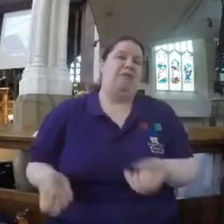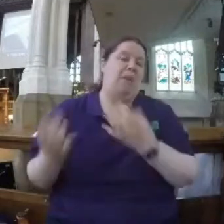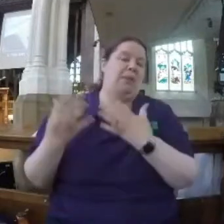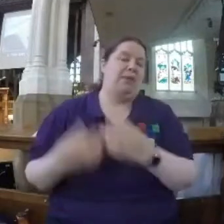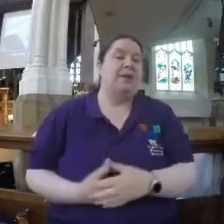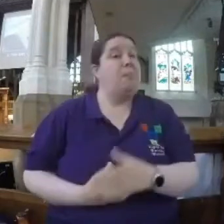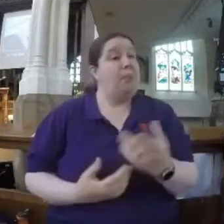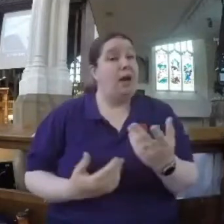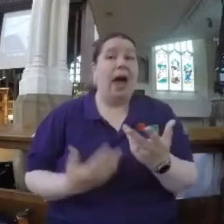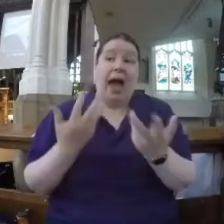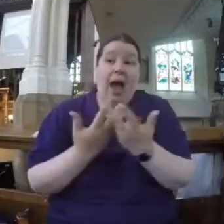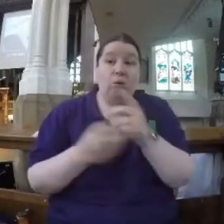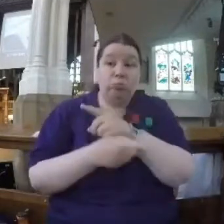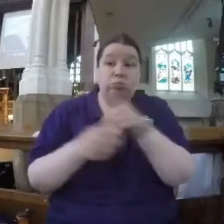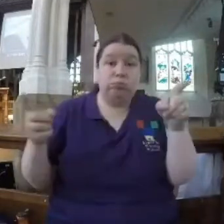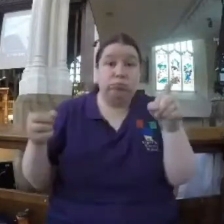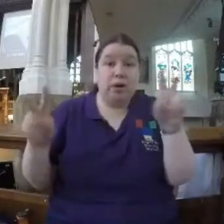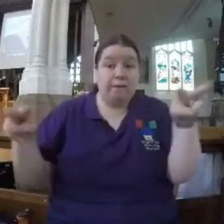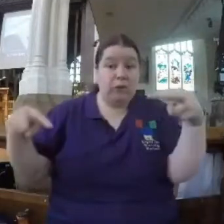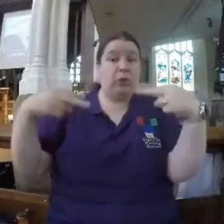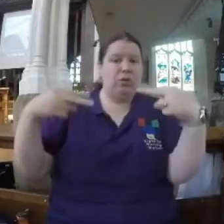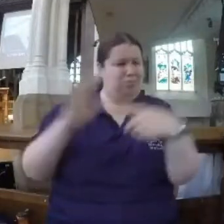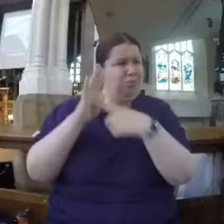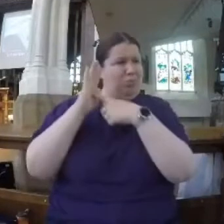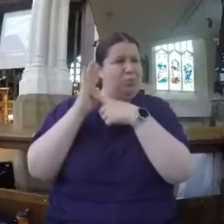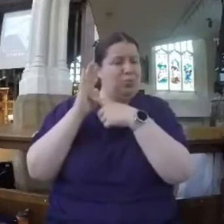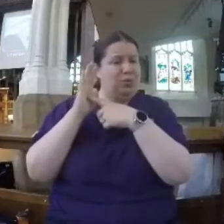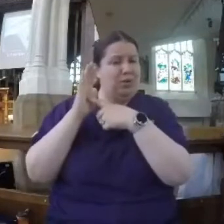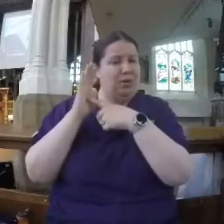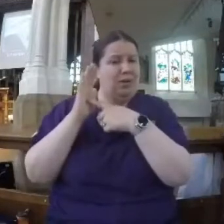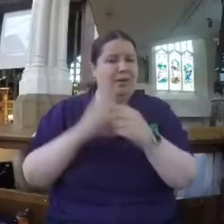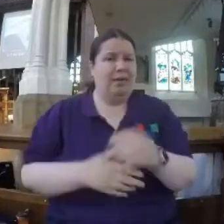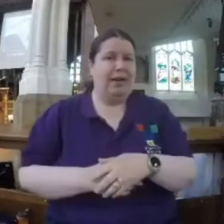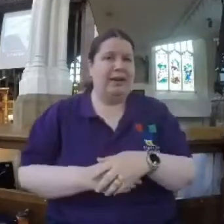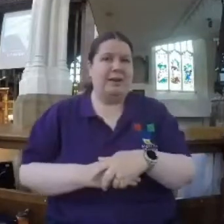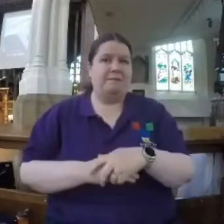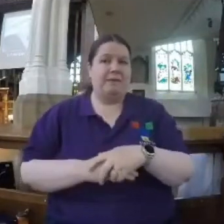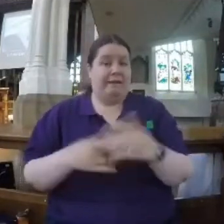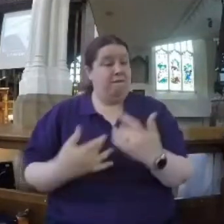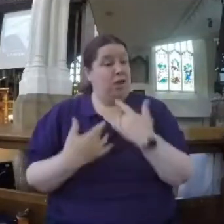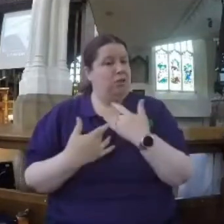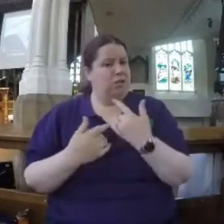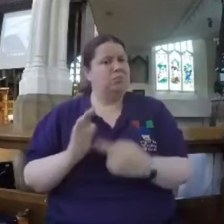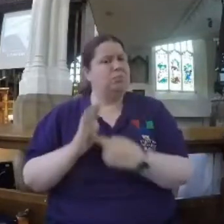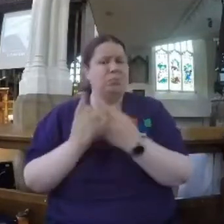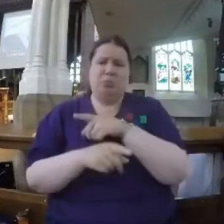How other people perceive us or see us. How other people perceive me can seem important to me.